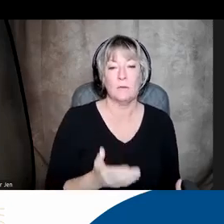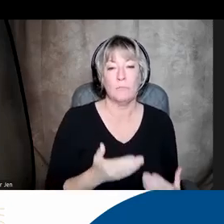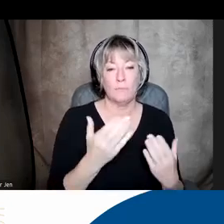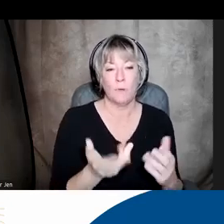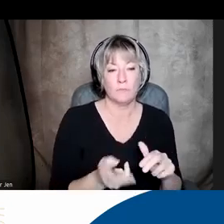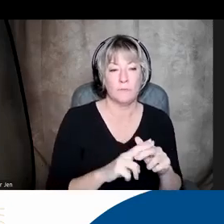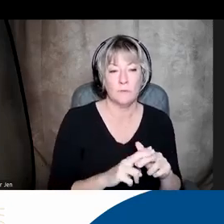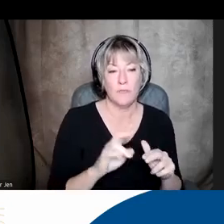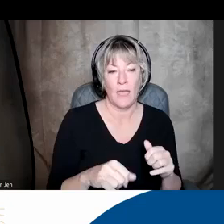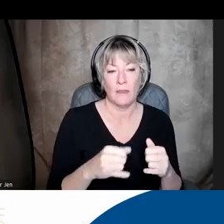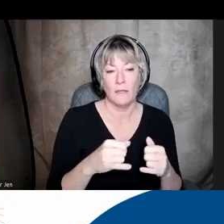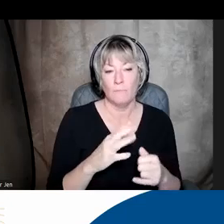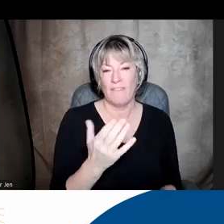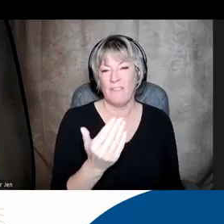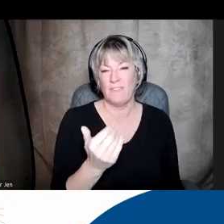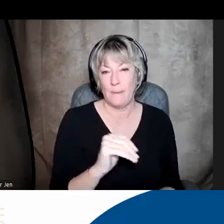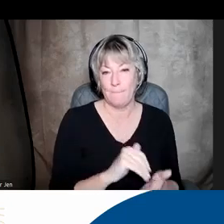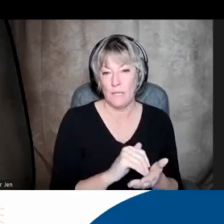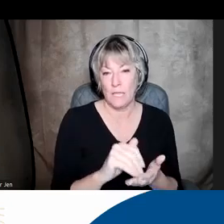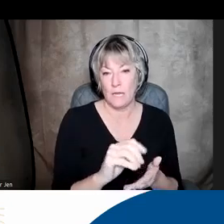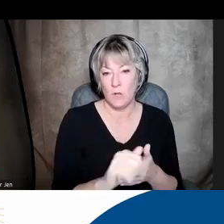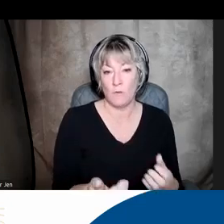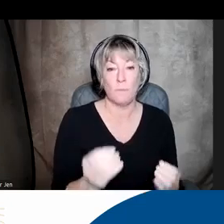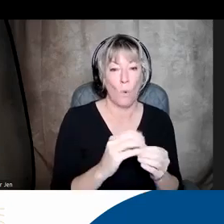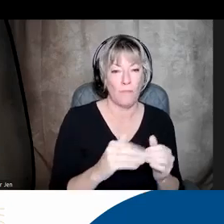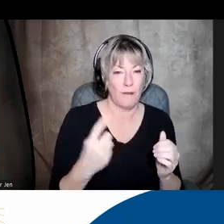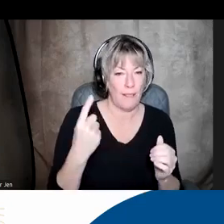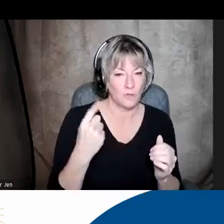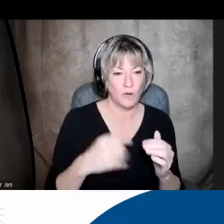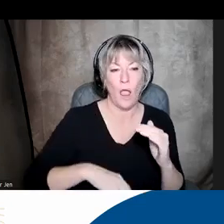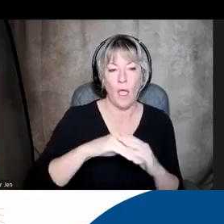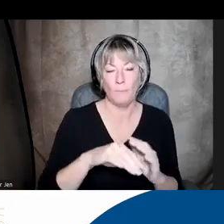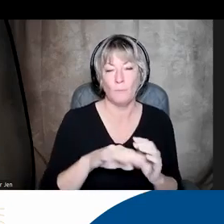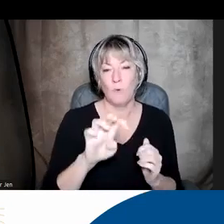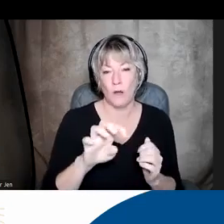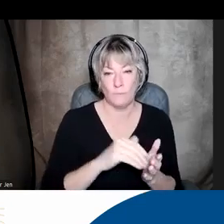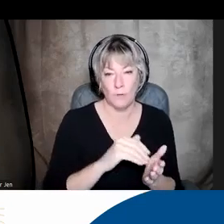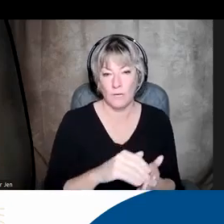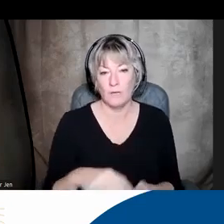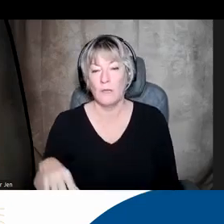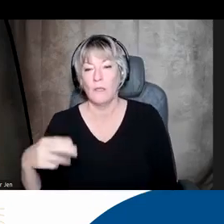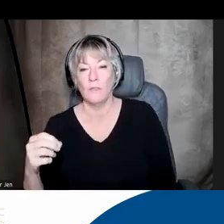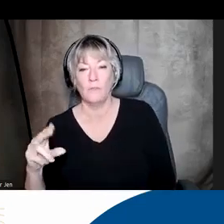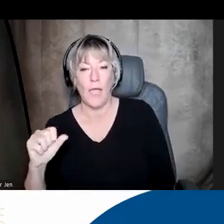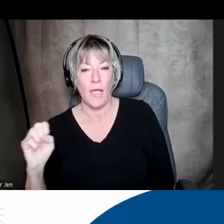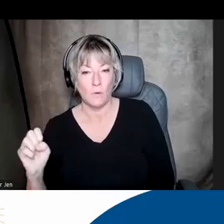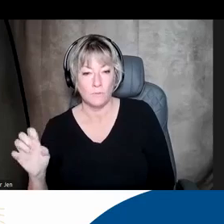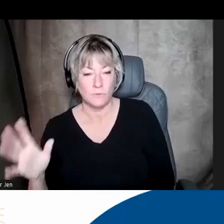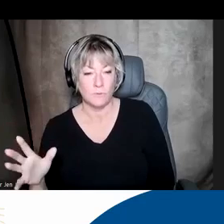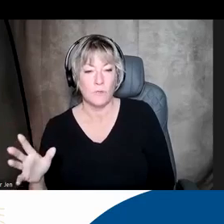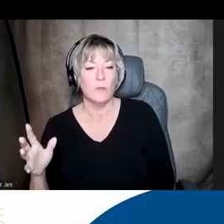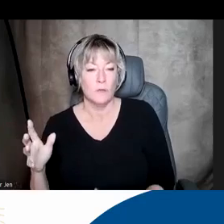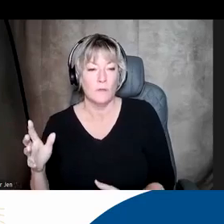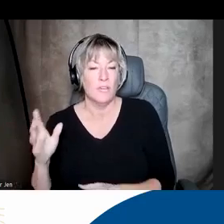increasing that line item by $15 million from last year, up to $400 million, whereas on the House side, they